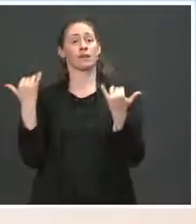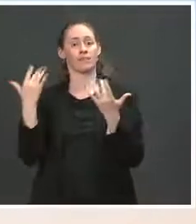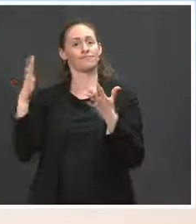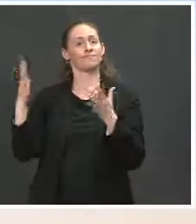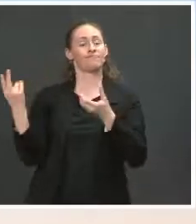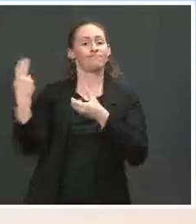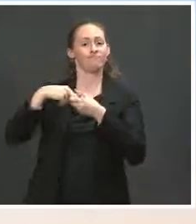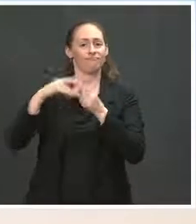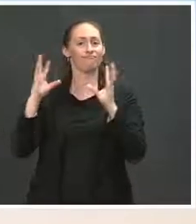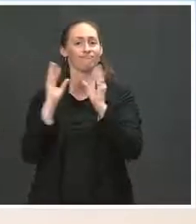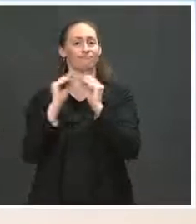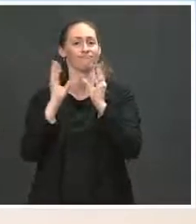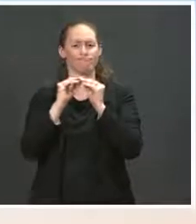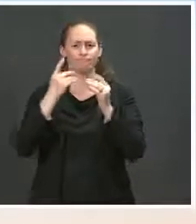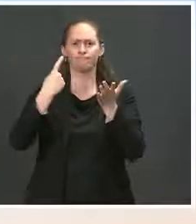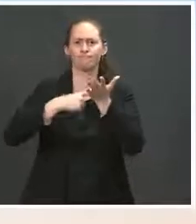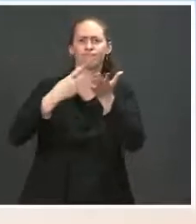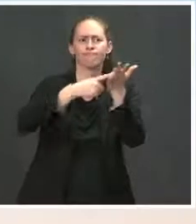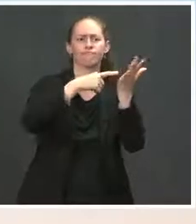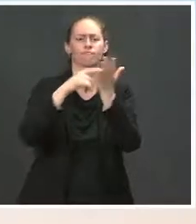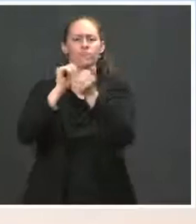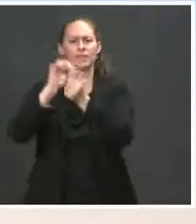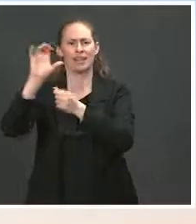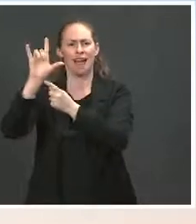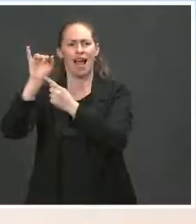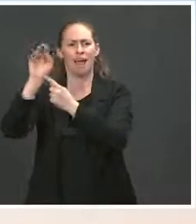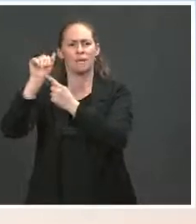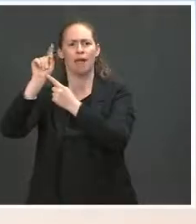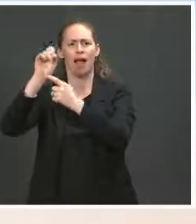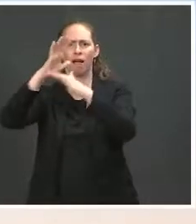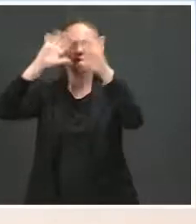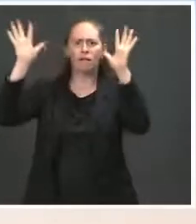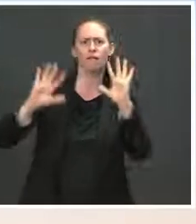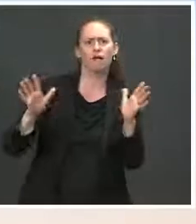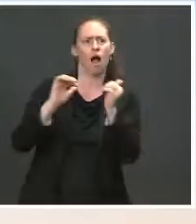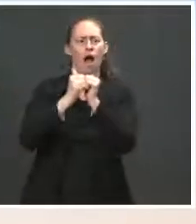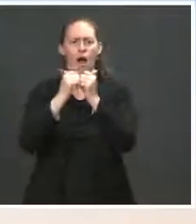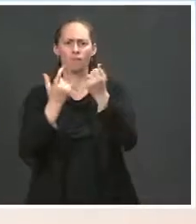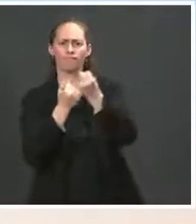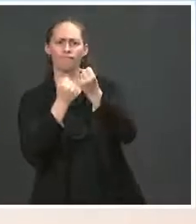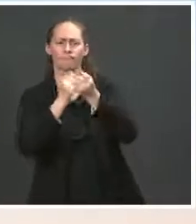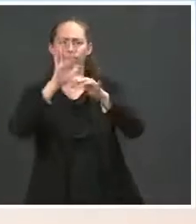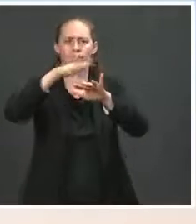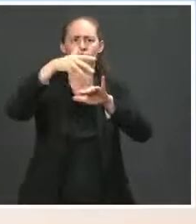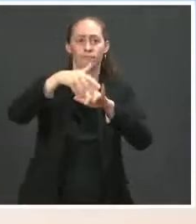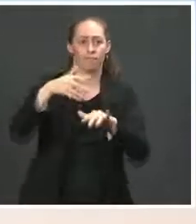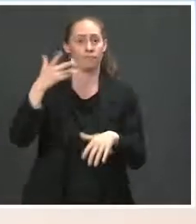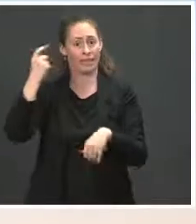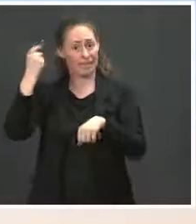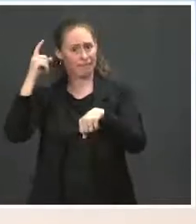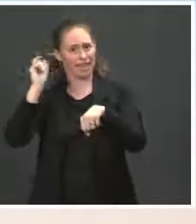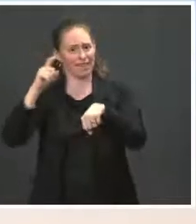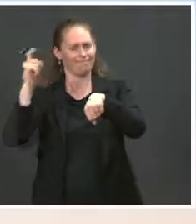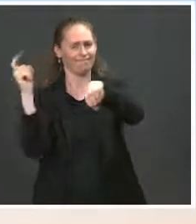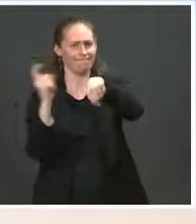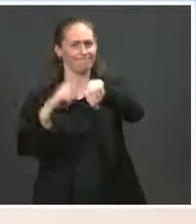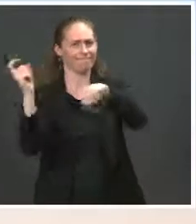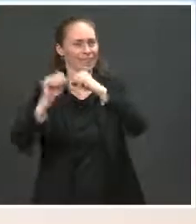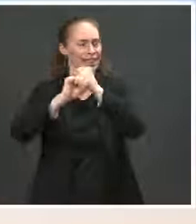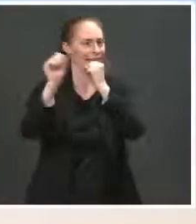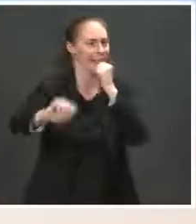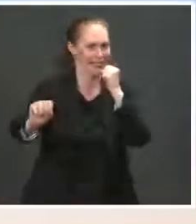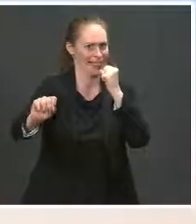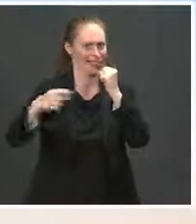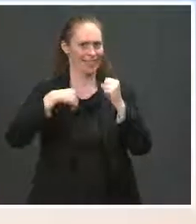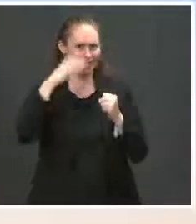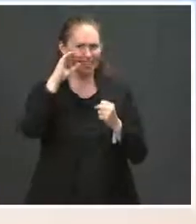tribal sovereignty. She's happy to take just a couple of questions because she has a hard out, and I will, as always, be the bad cop. And please, welcome. Thank you again